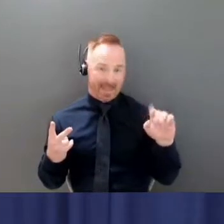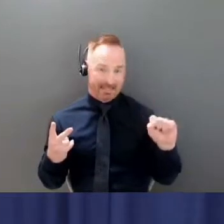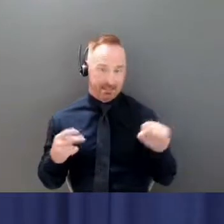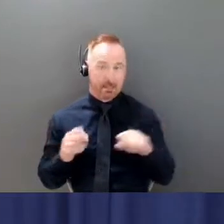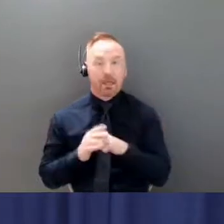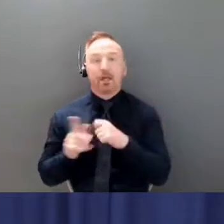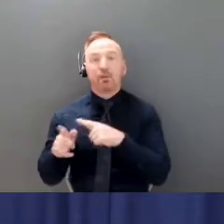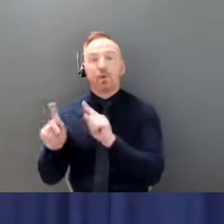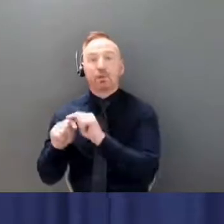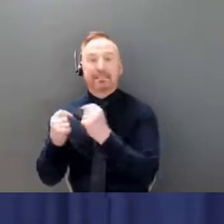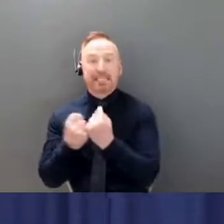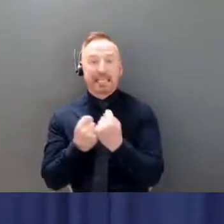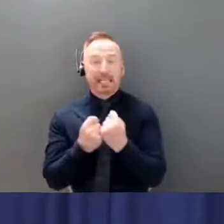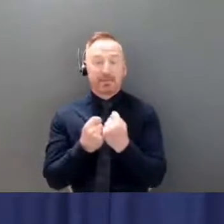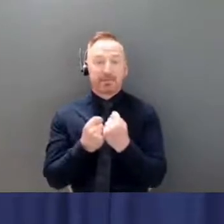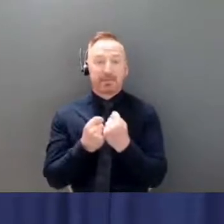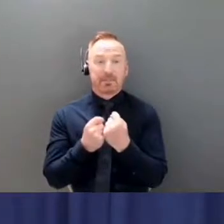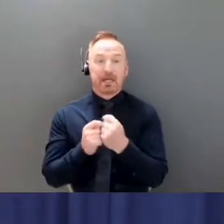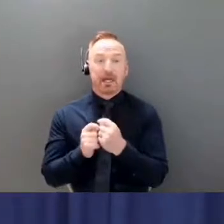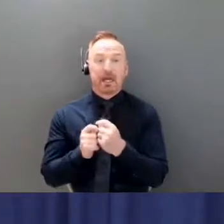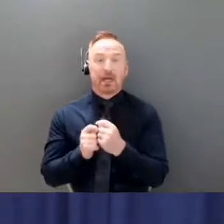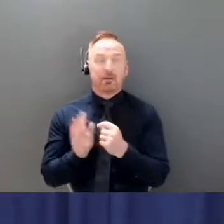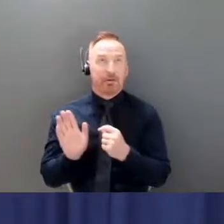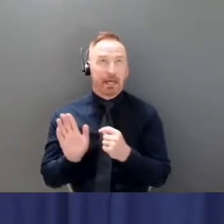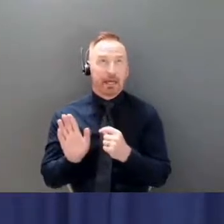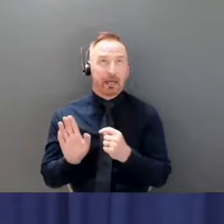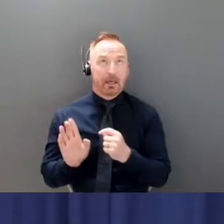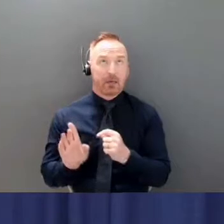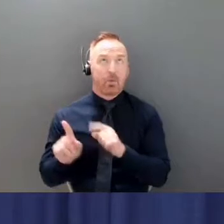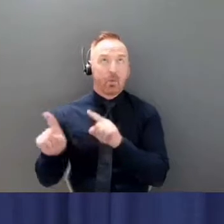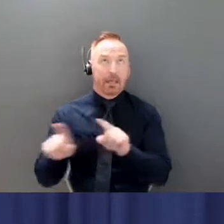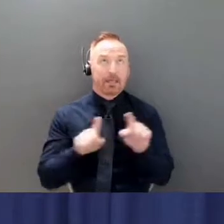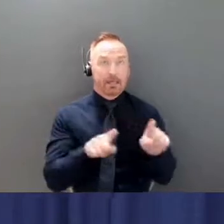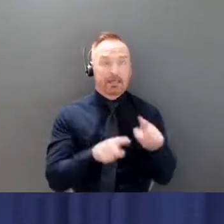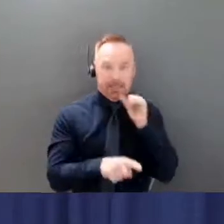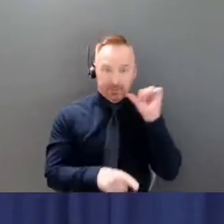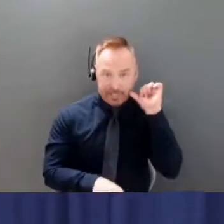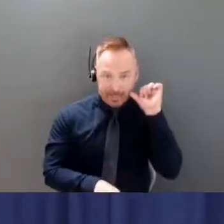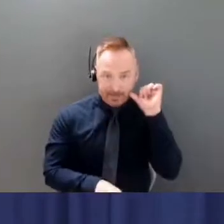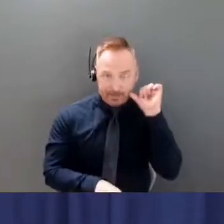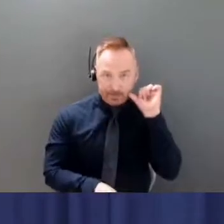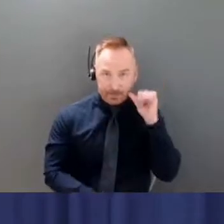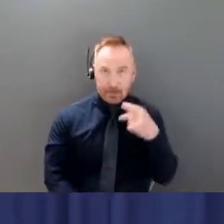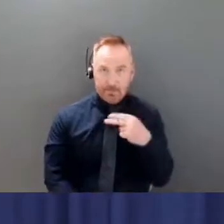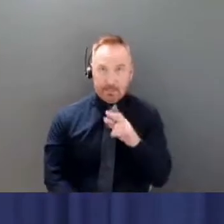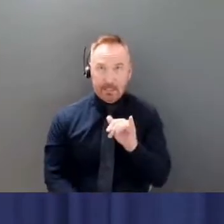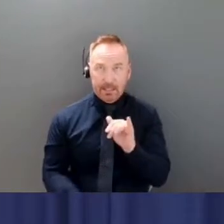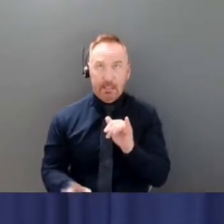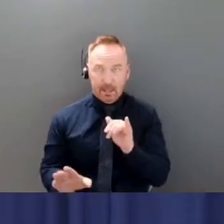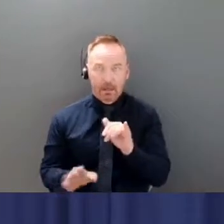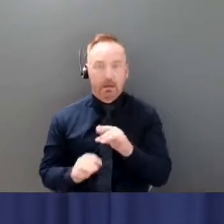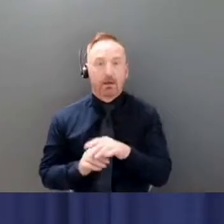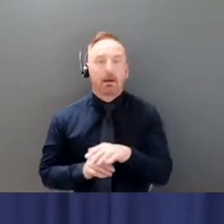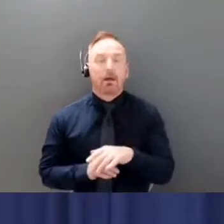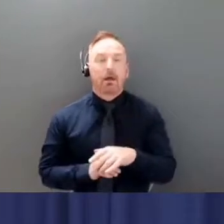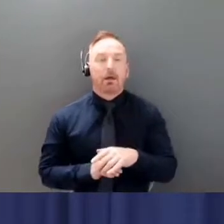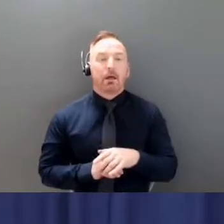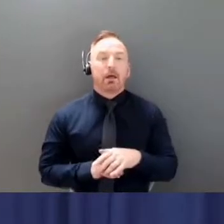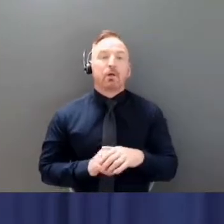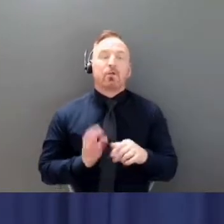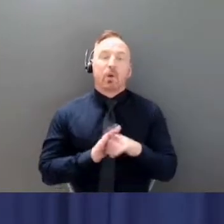Peli as well. So they're being supported that way. We are increasing,